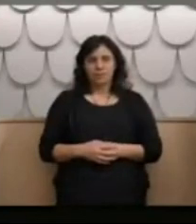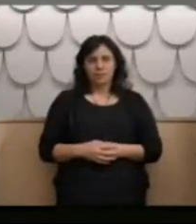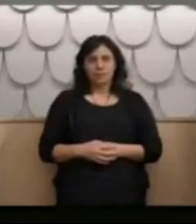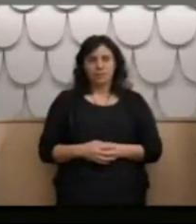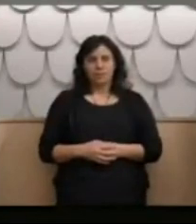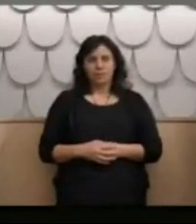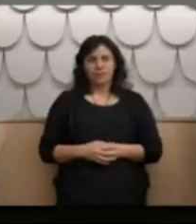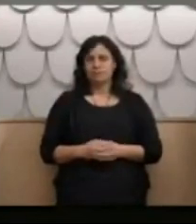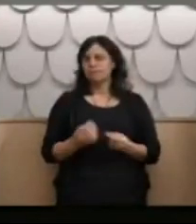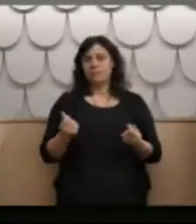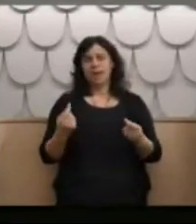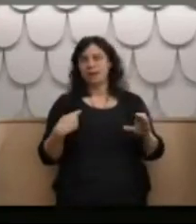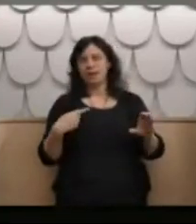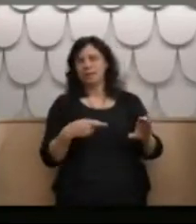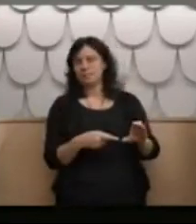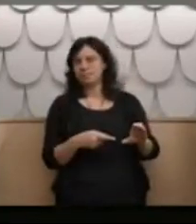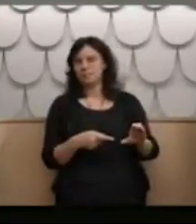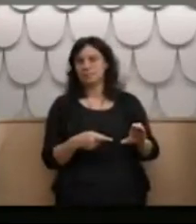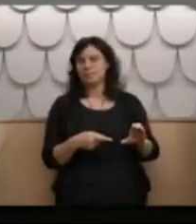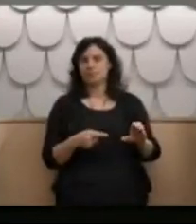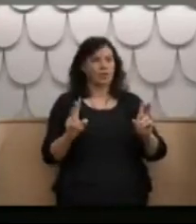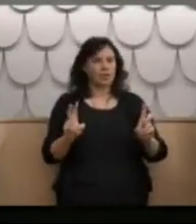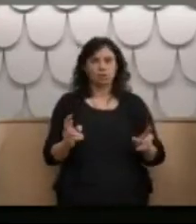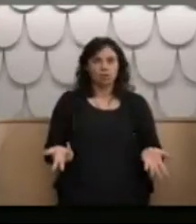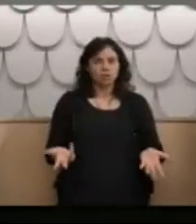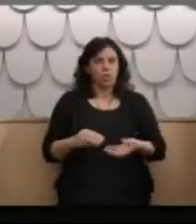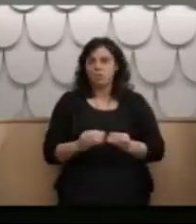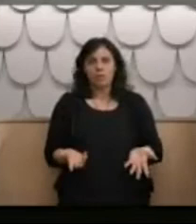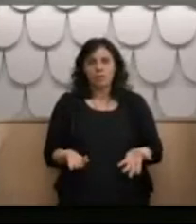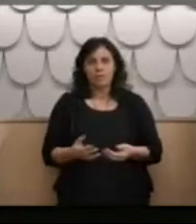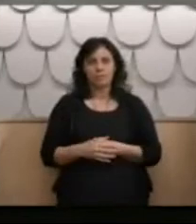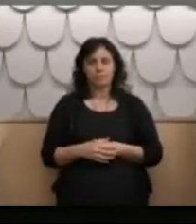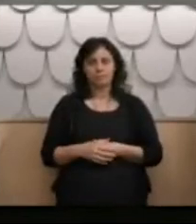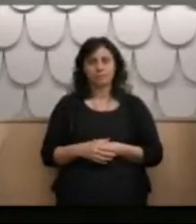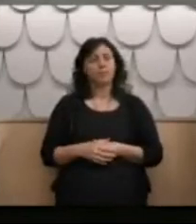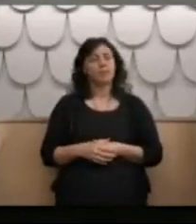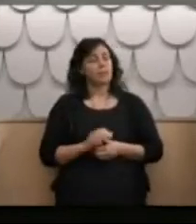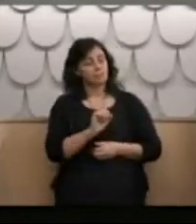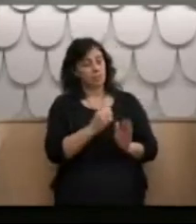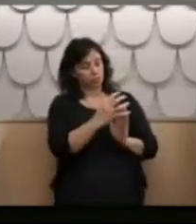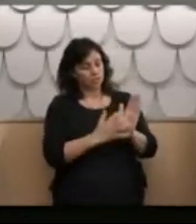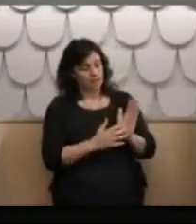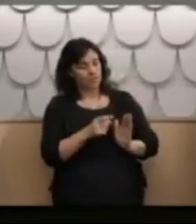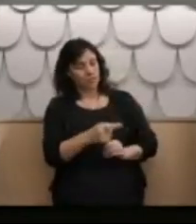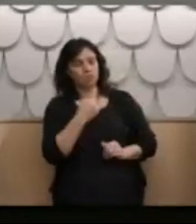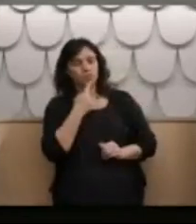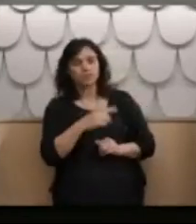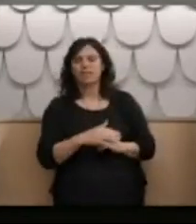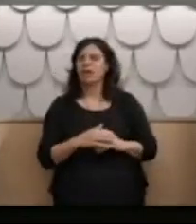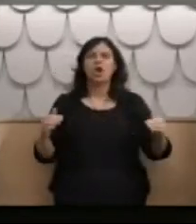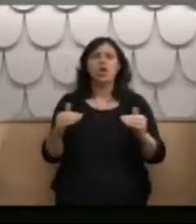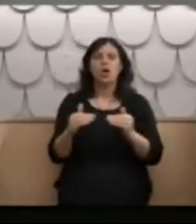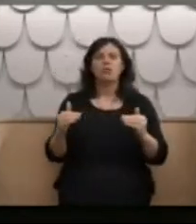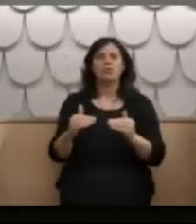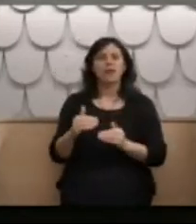So, money is not an issue. You have said in your statement, though, that it was unfair that Cameron, that the